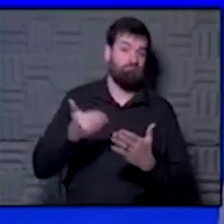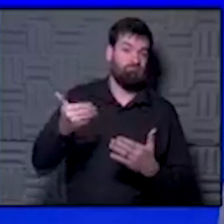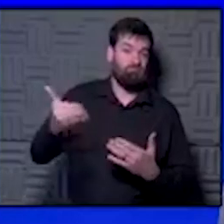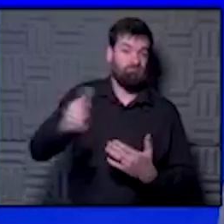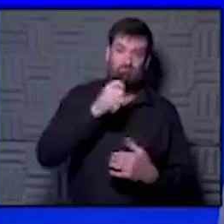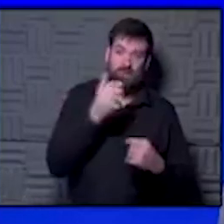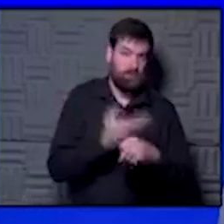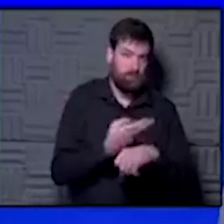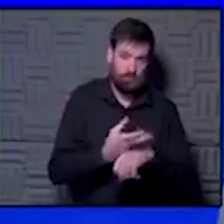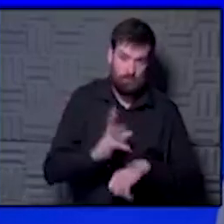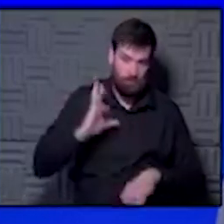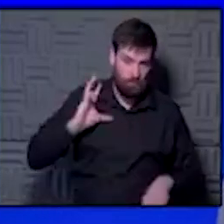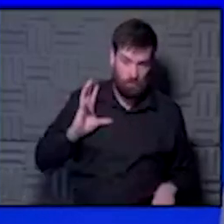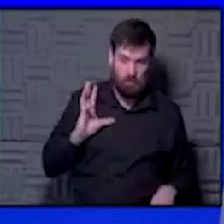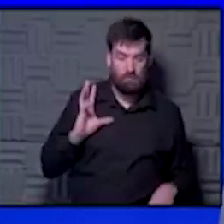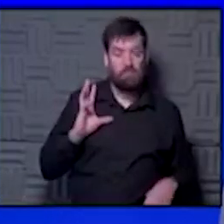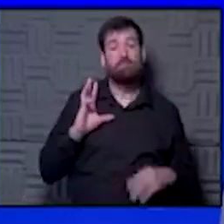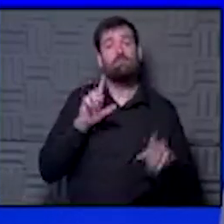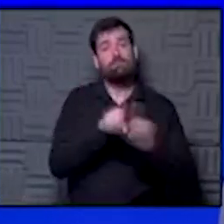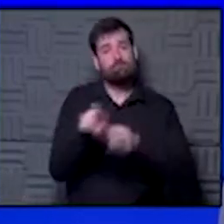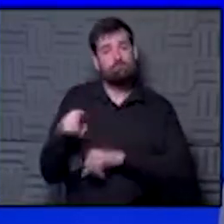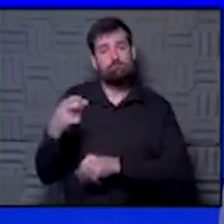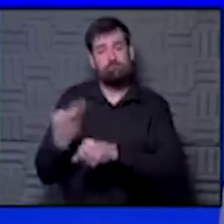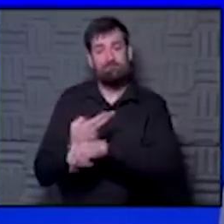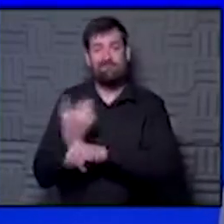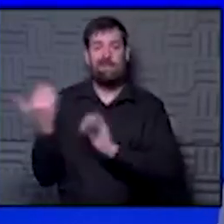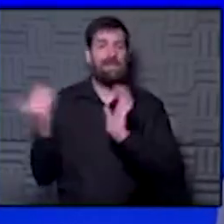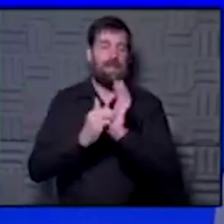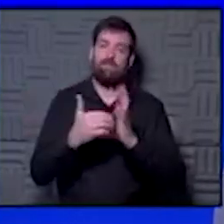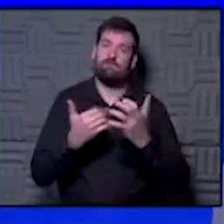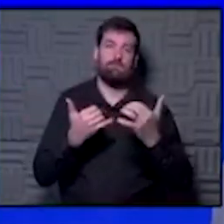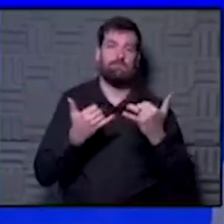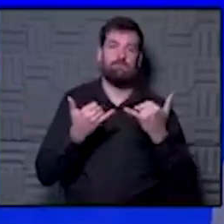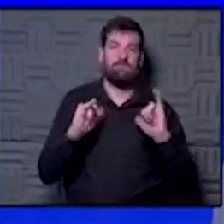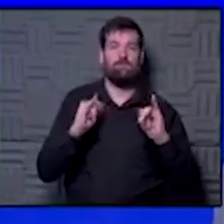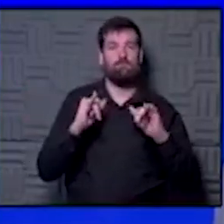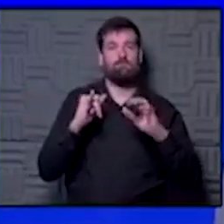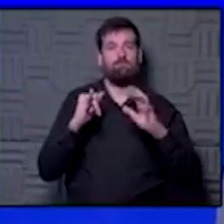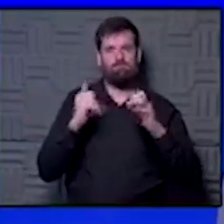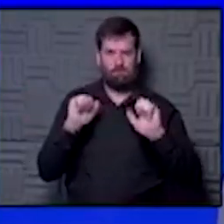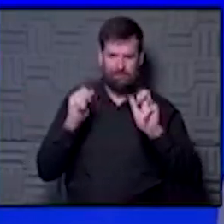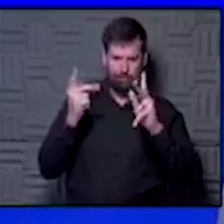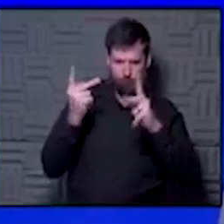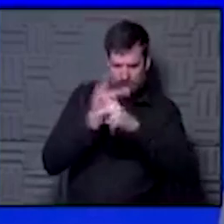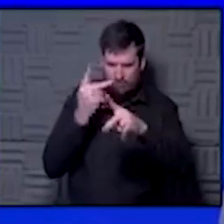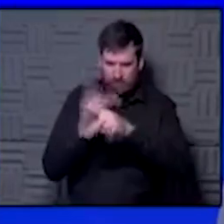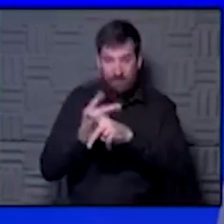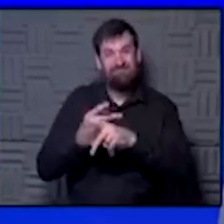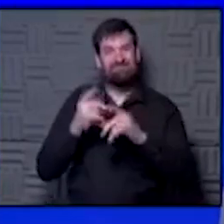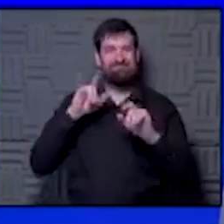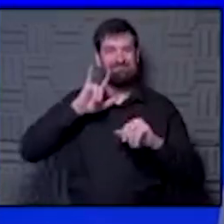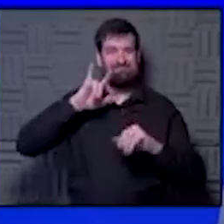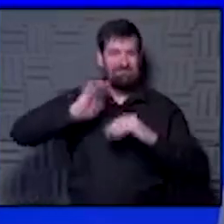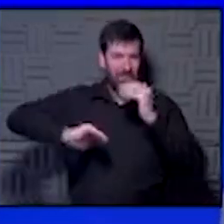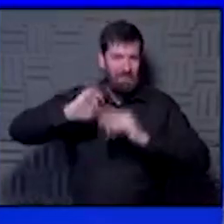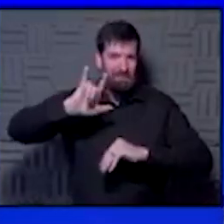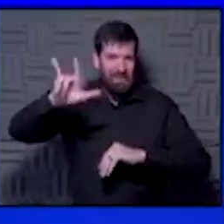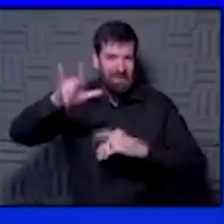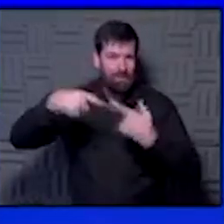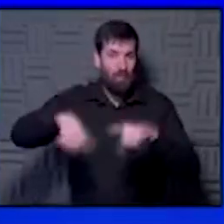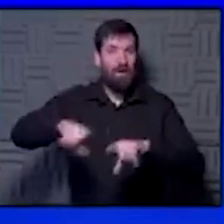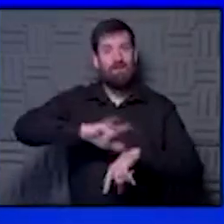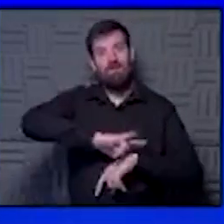haven't really used those before. And we are using it again. We are still trying to build this plane while we're flying it. So it's interesting